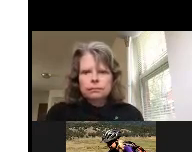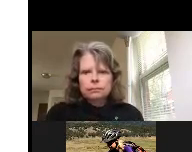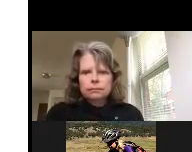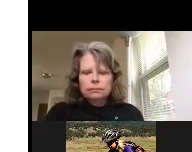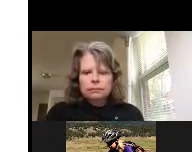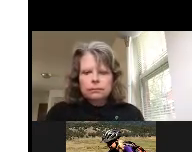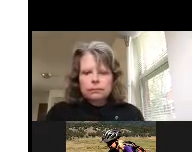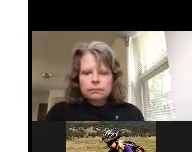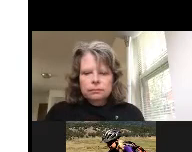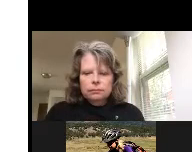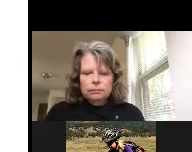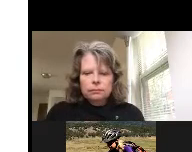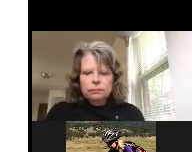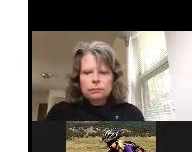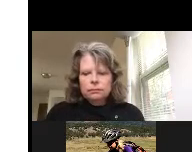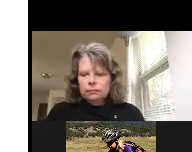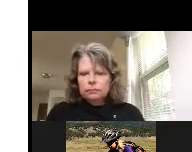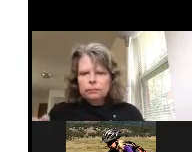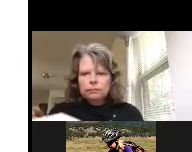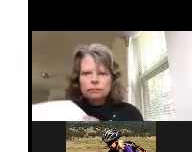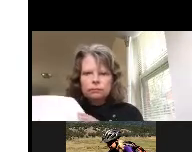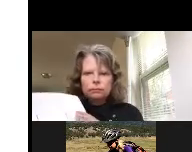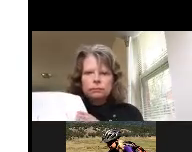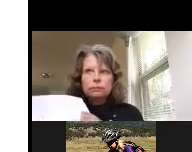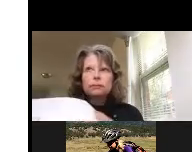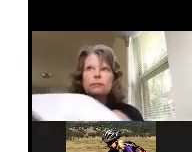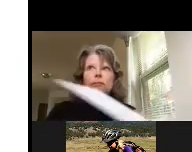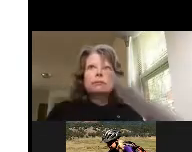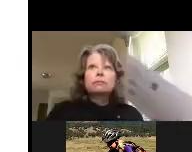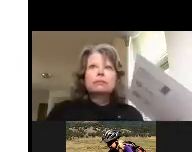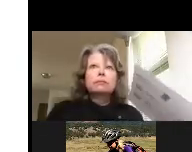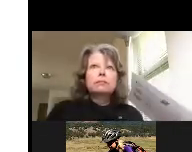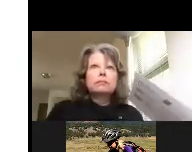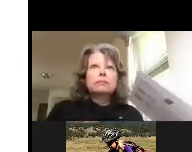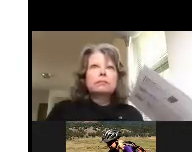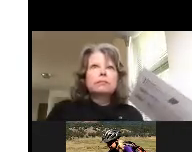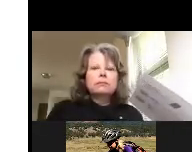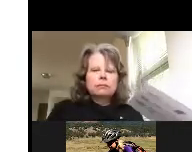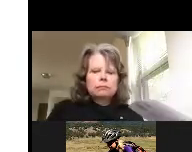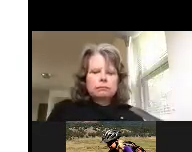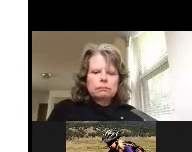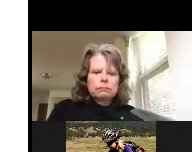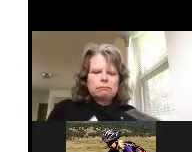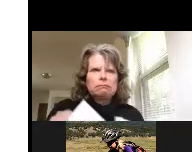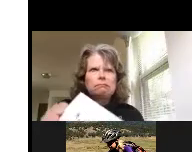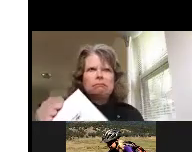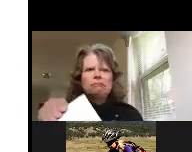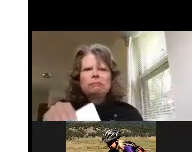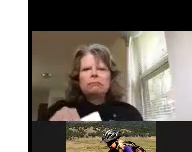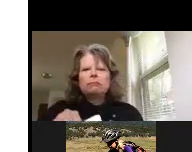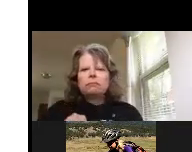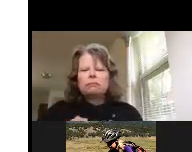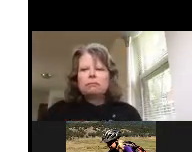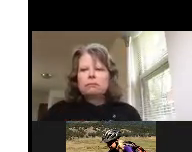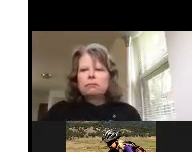this program the i can connect program and other um federally funded or other programs that